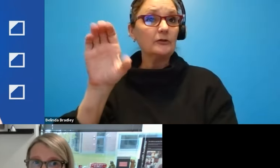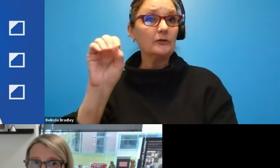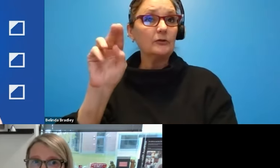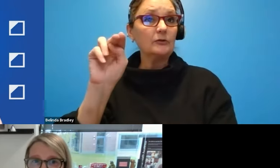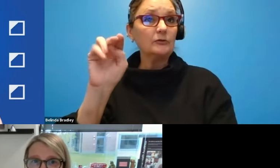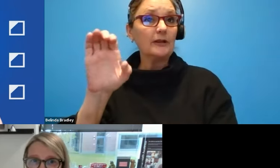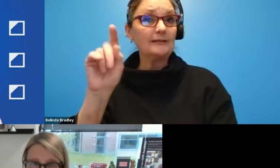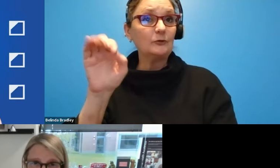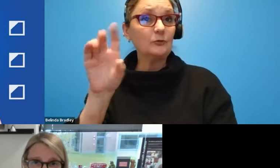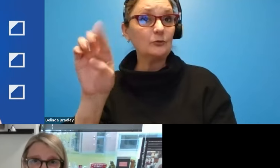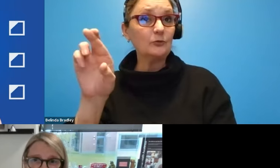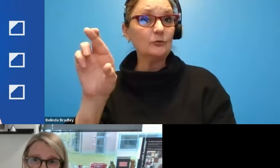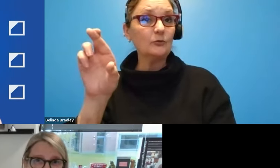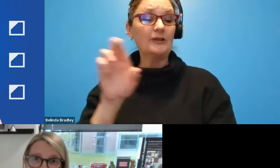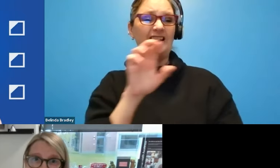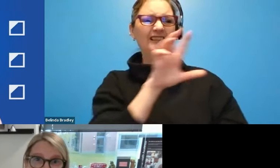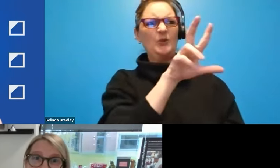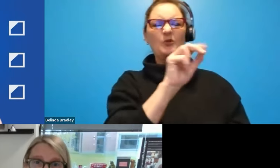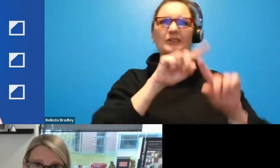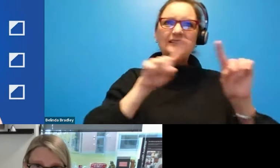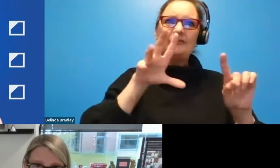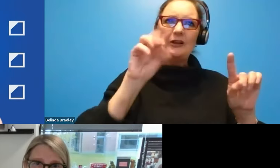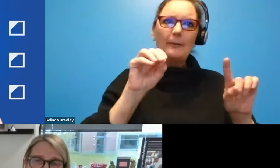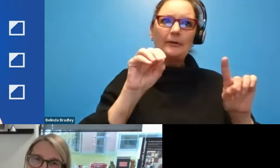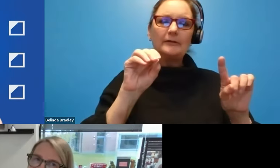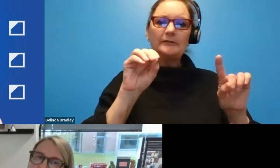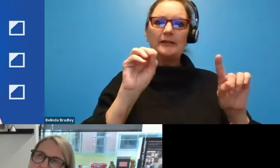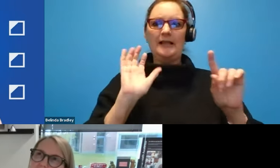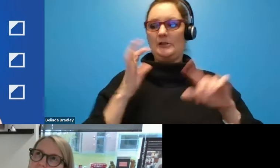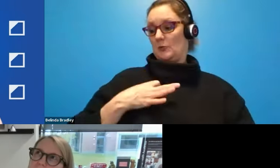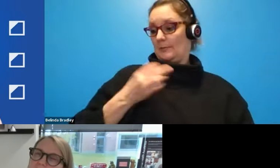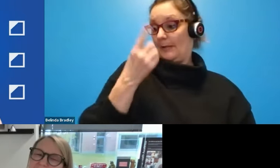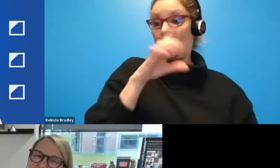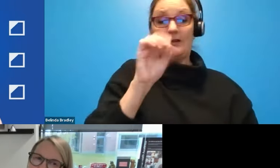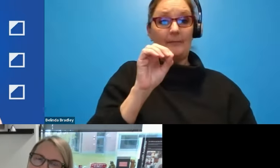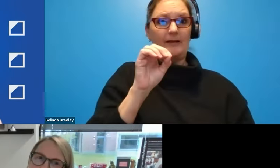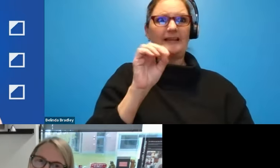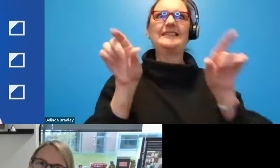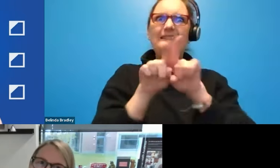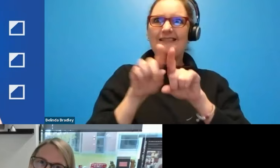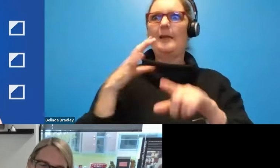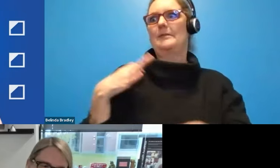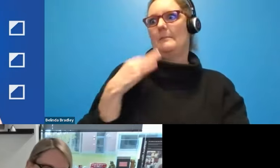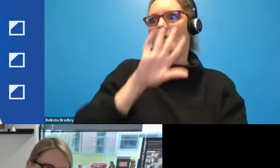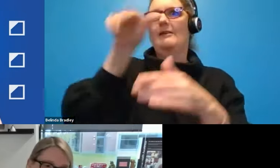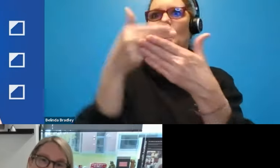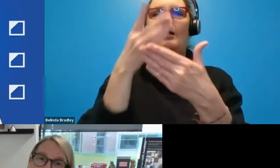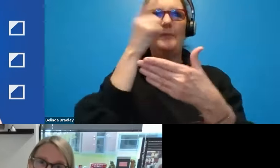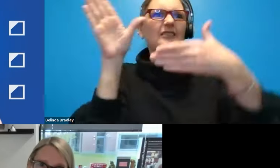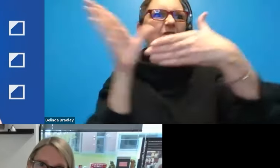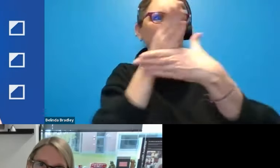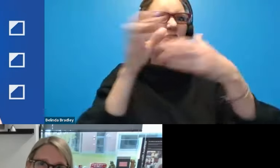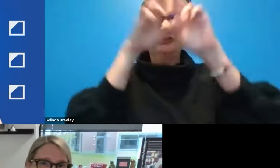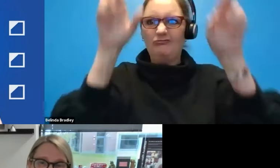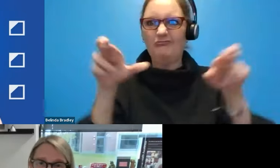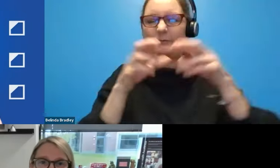basically. Uh, so apply to one of us and you apply to all of us. We're trying to make it simple, easy for people to get what